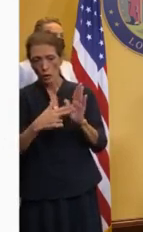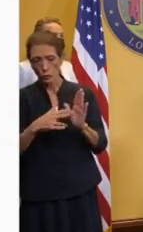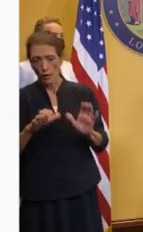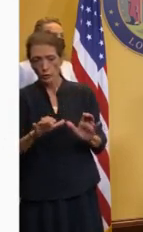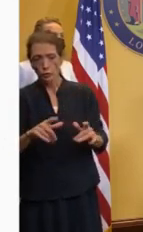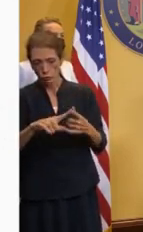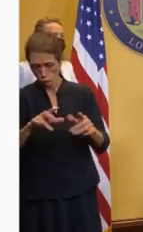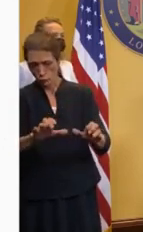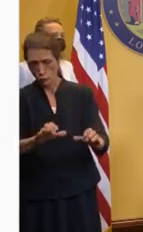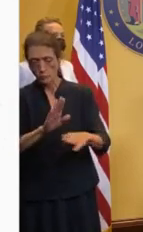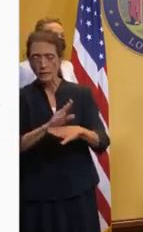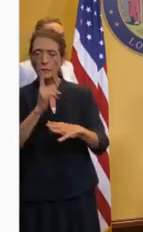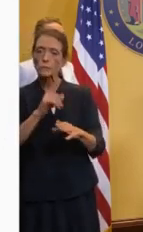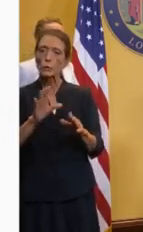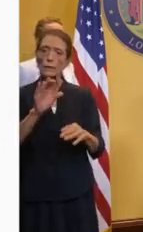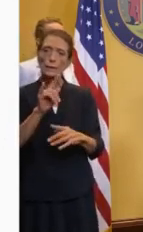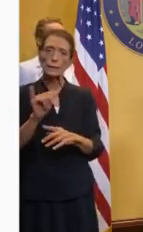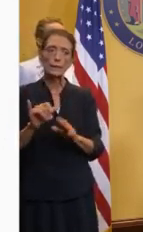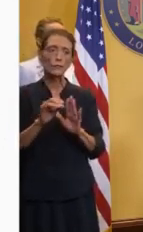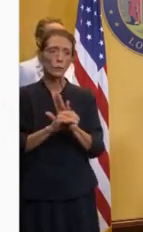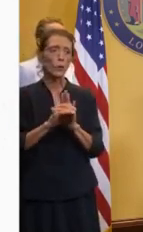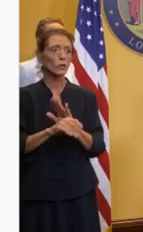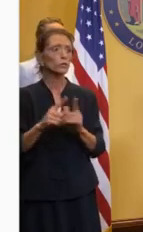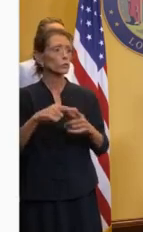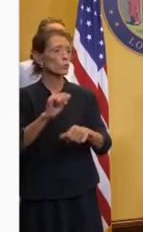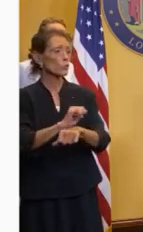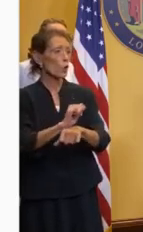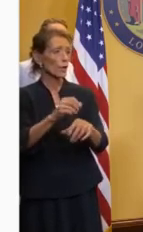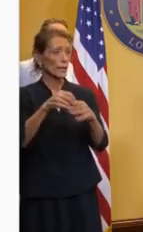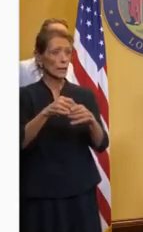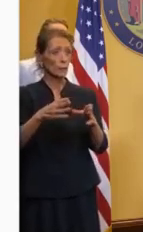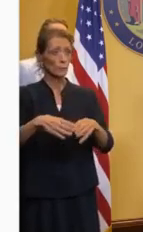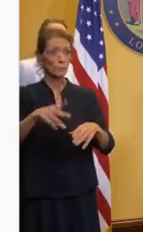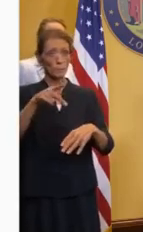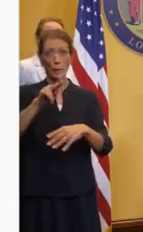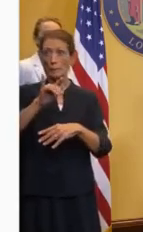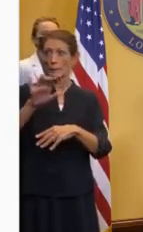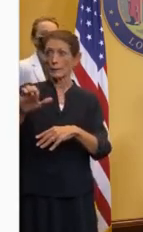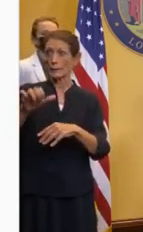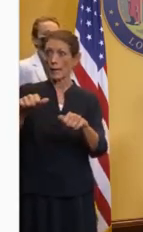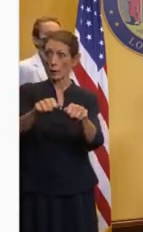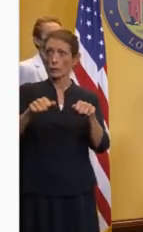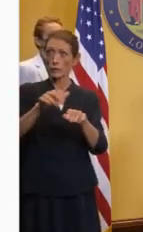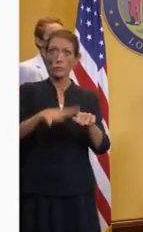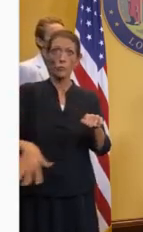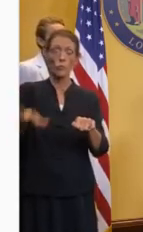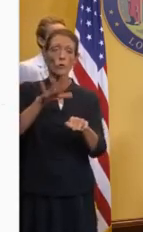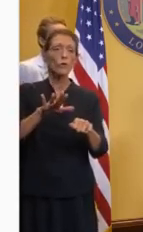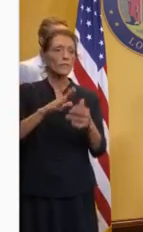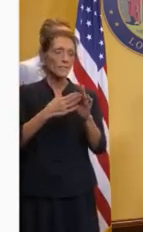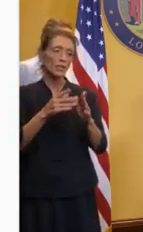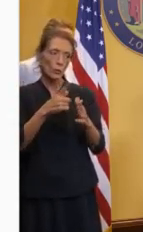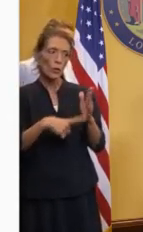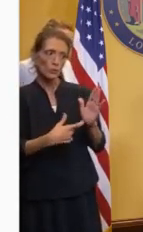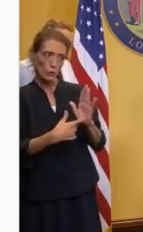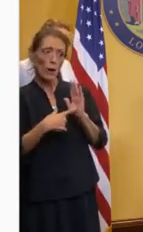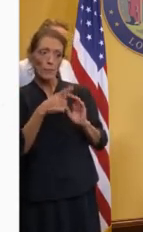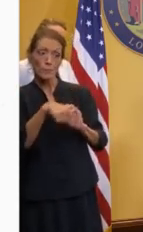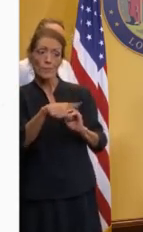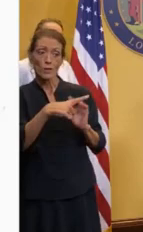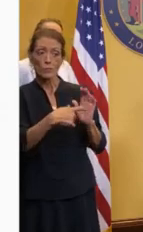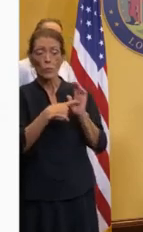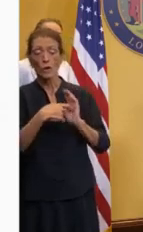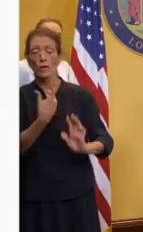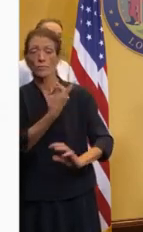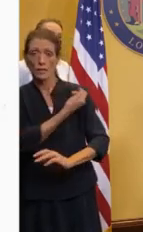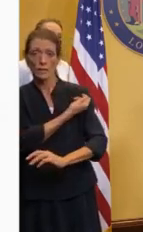for the city of New Orleans and working in public spaces around the city also being required to get vaccinated.